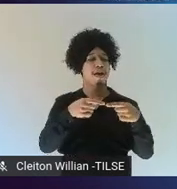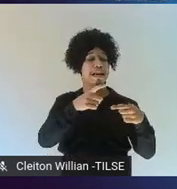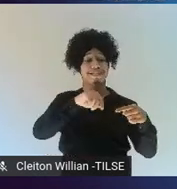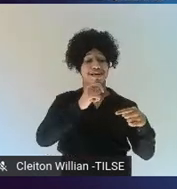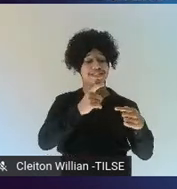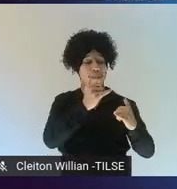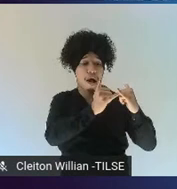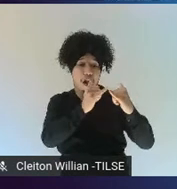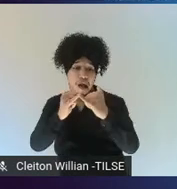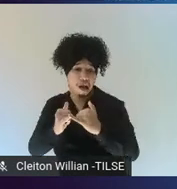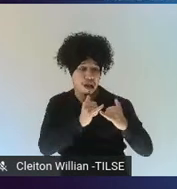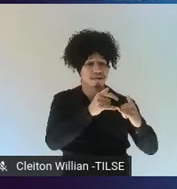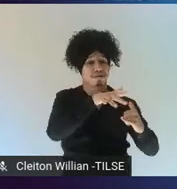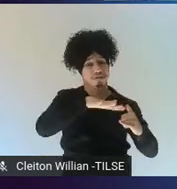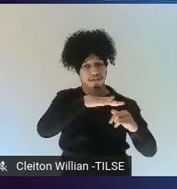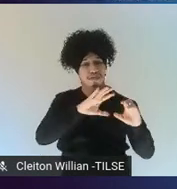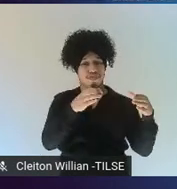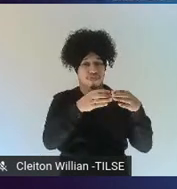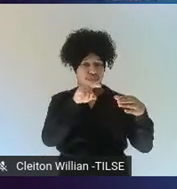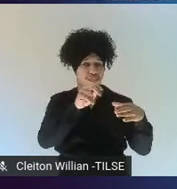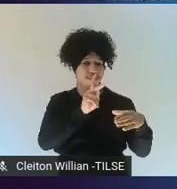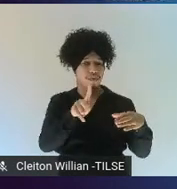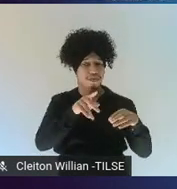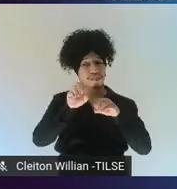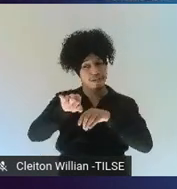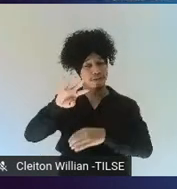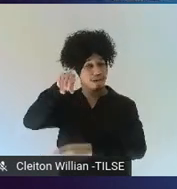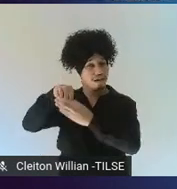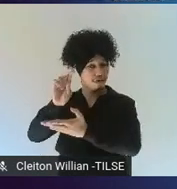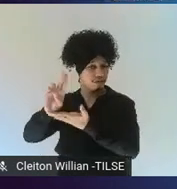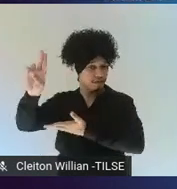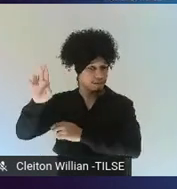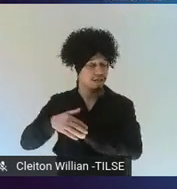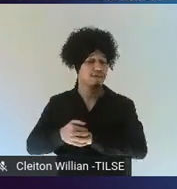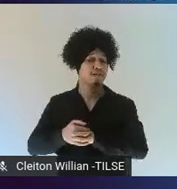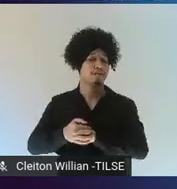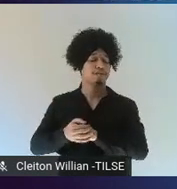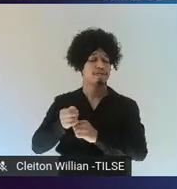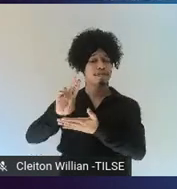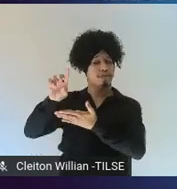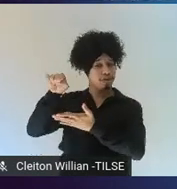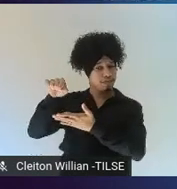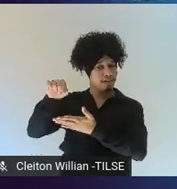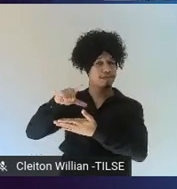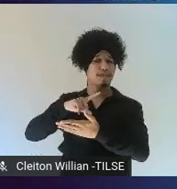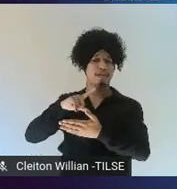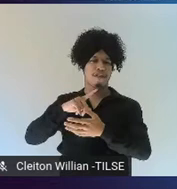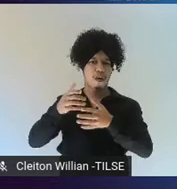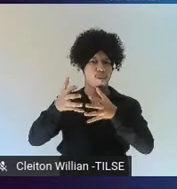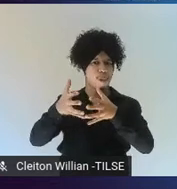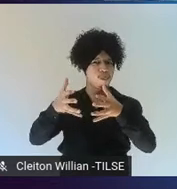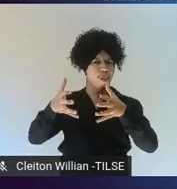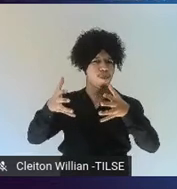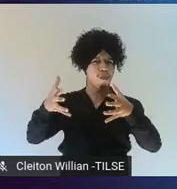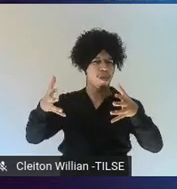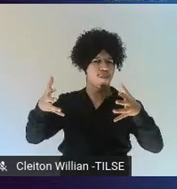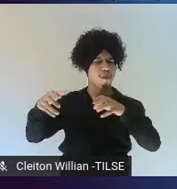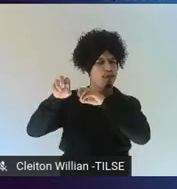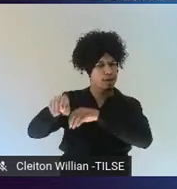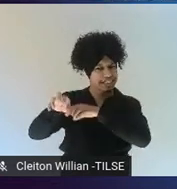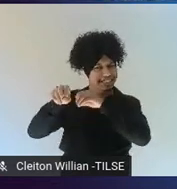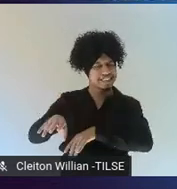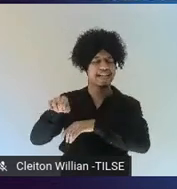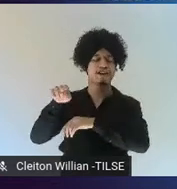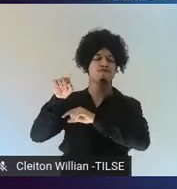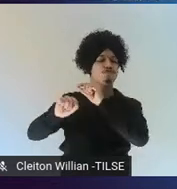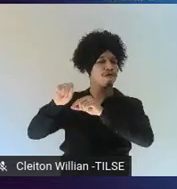And this university had an exponential growth of EMI or actually the entire country of China had